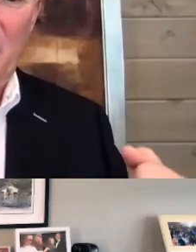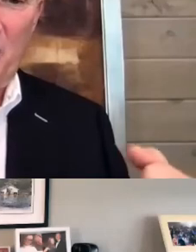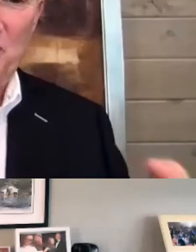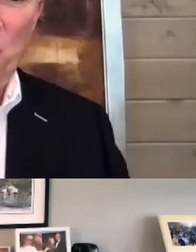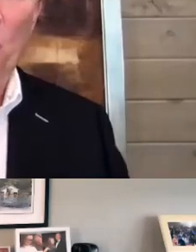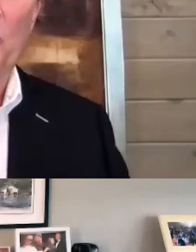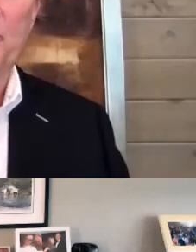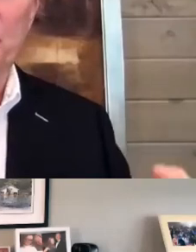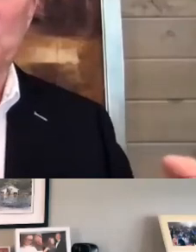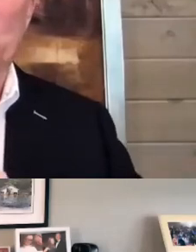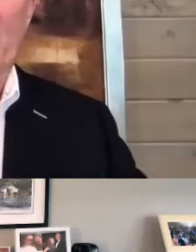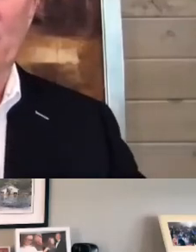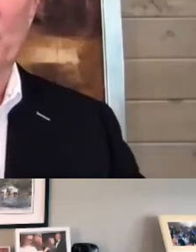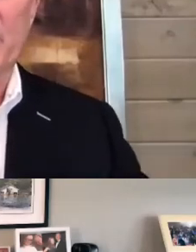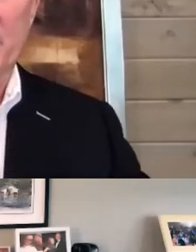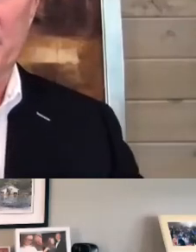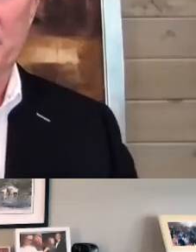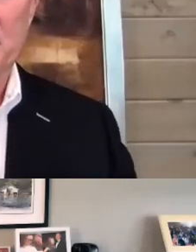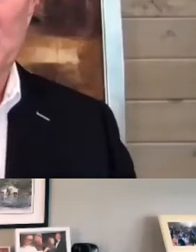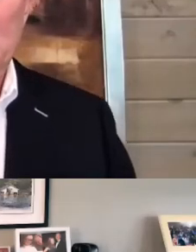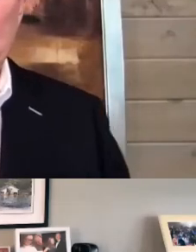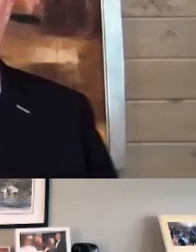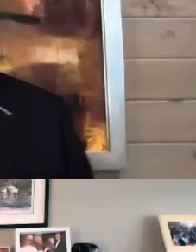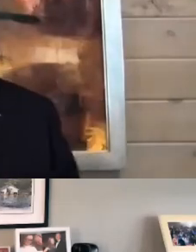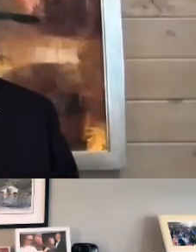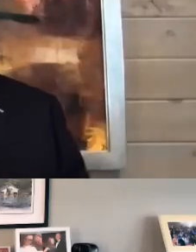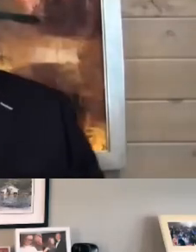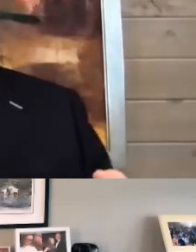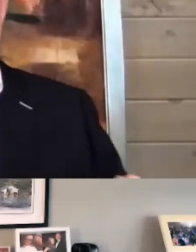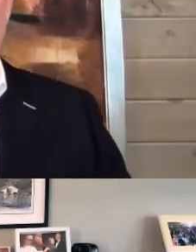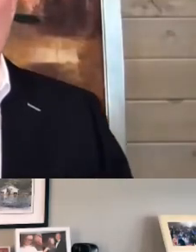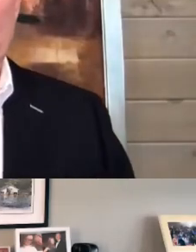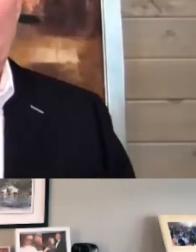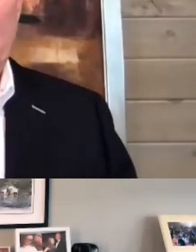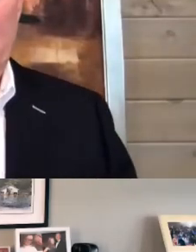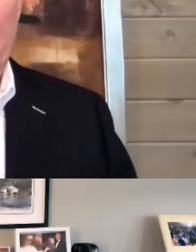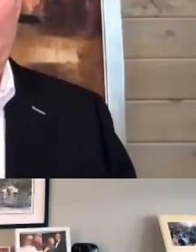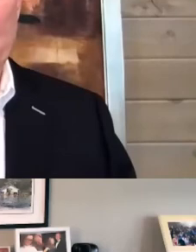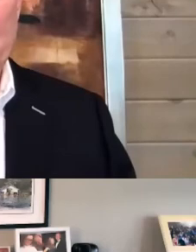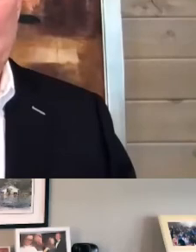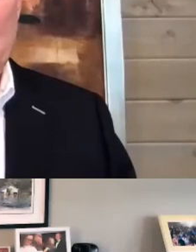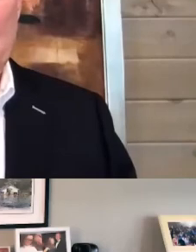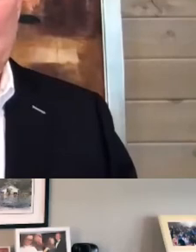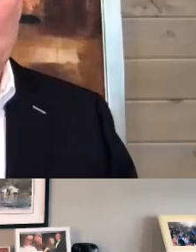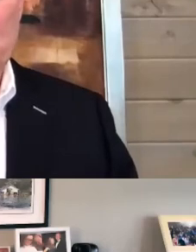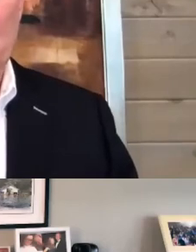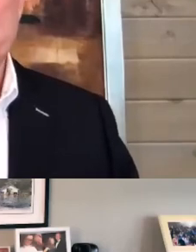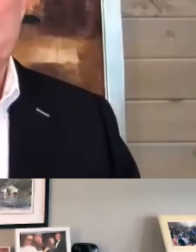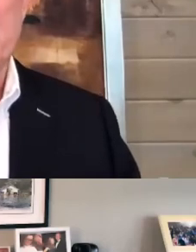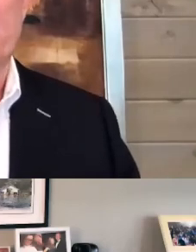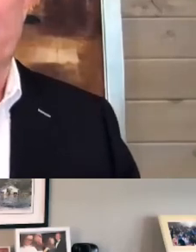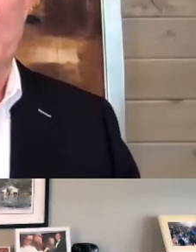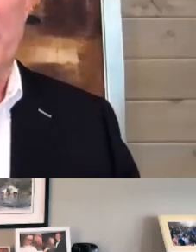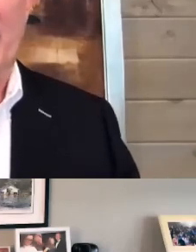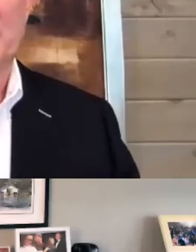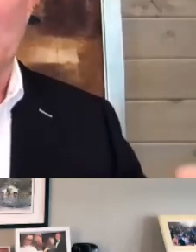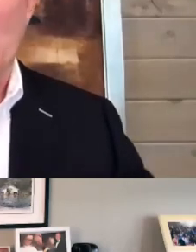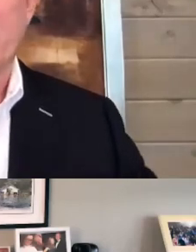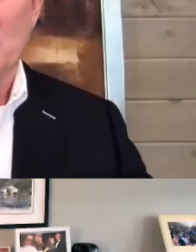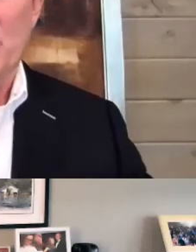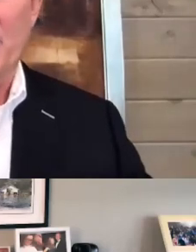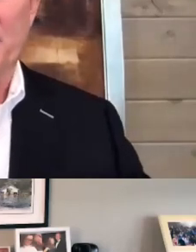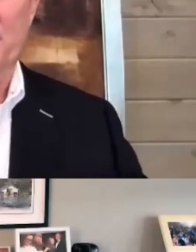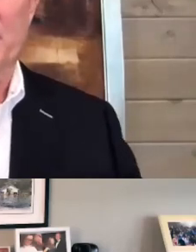think that as you work through whatever it is that you're trying to solve is soliciting feedback,